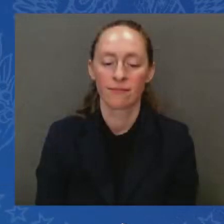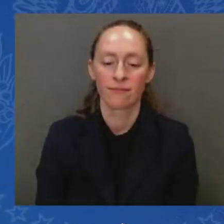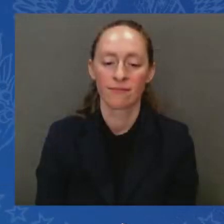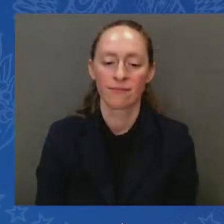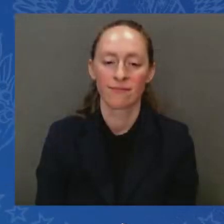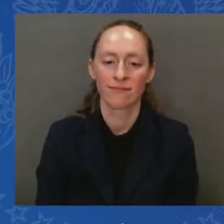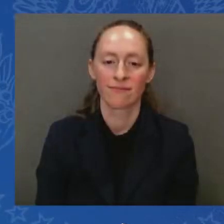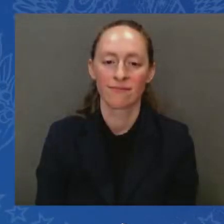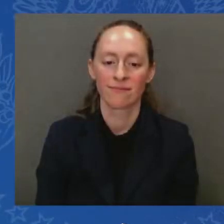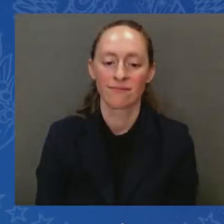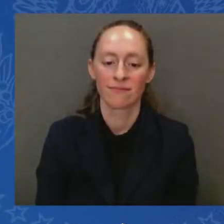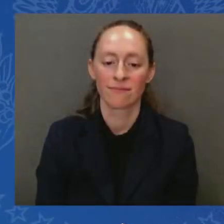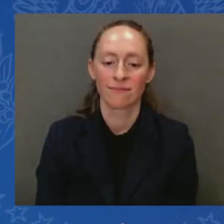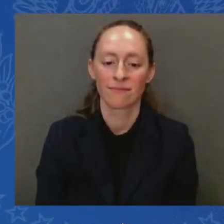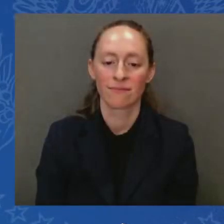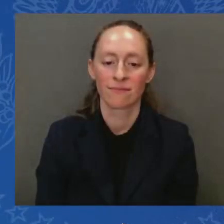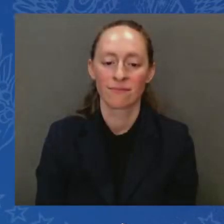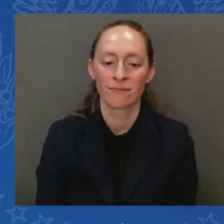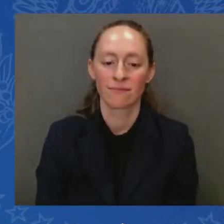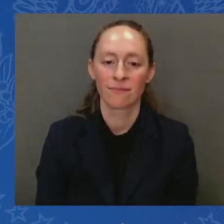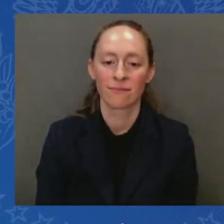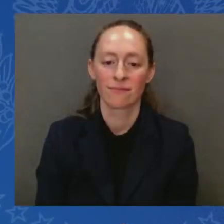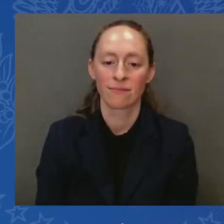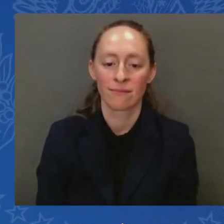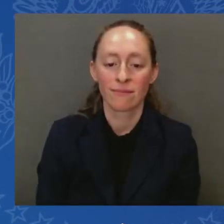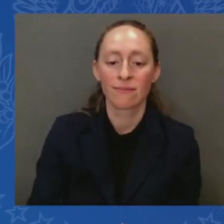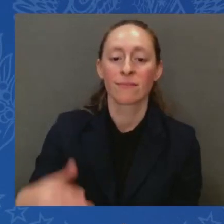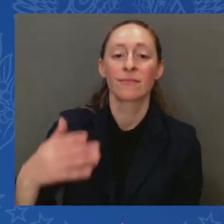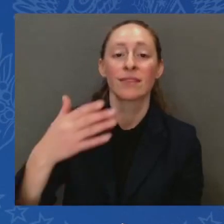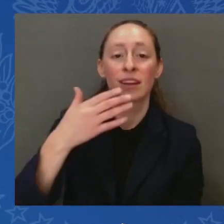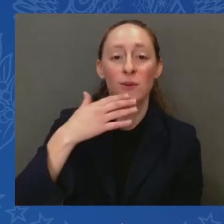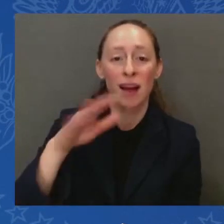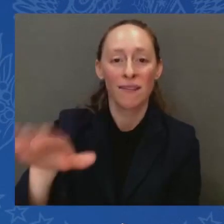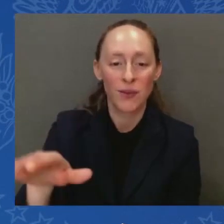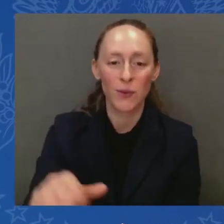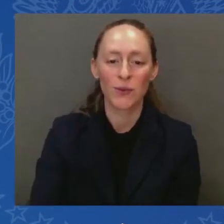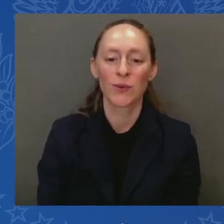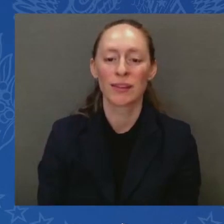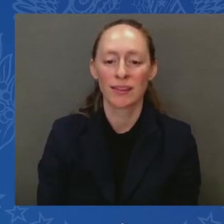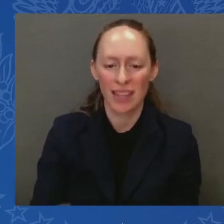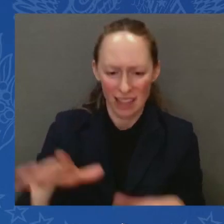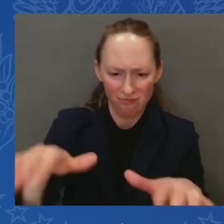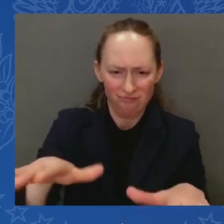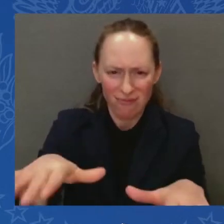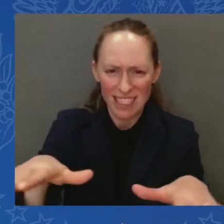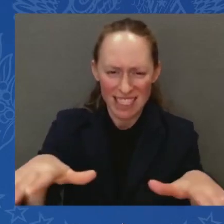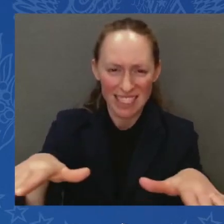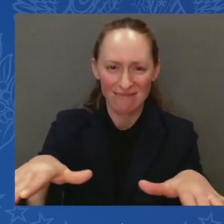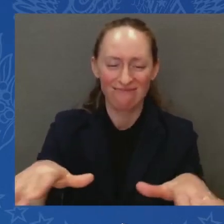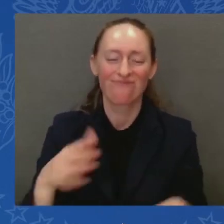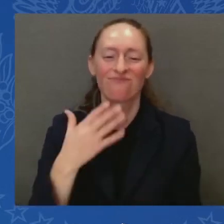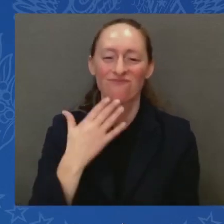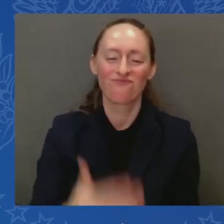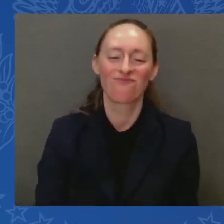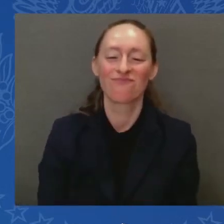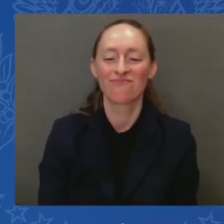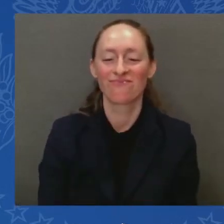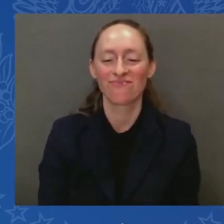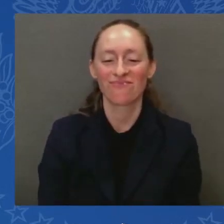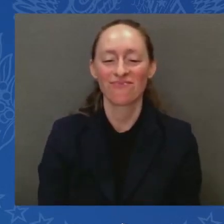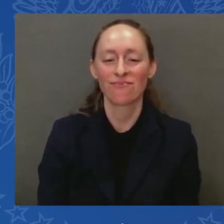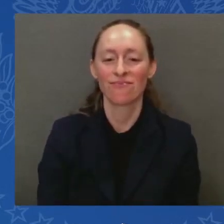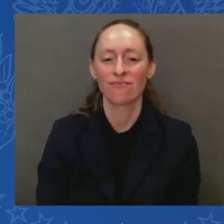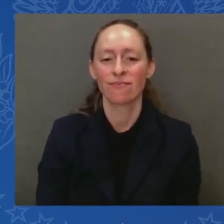Good afternoon. Please have a seat. I come to Israel with a single message.